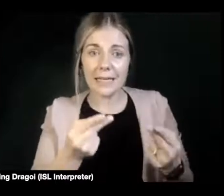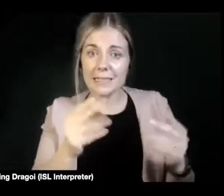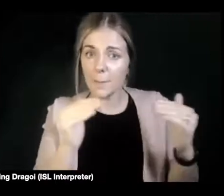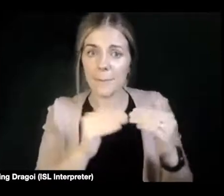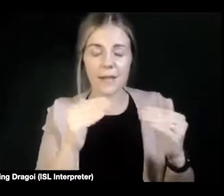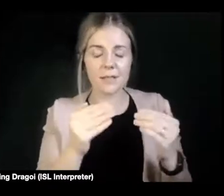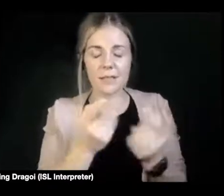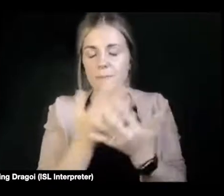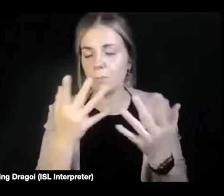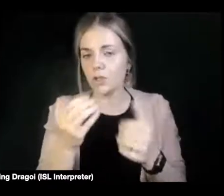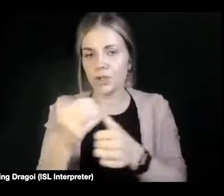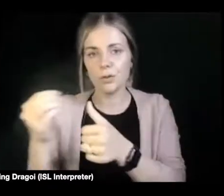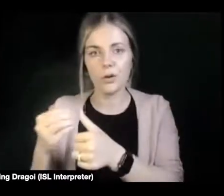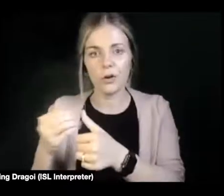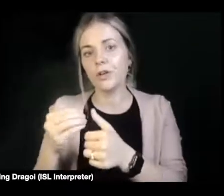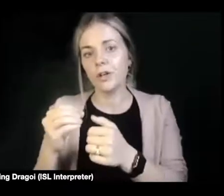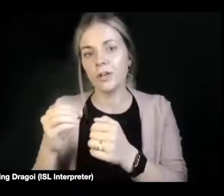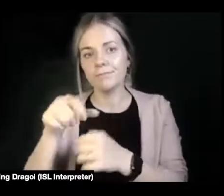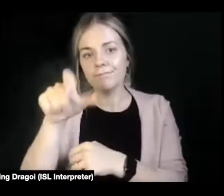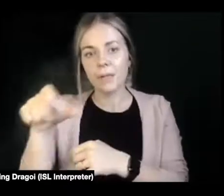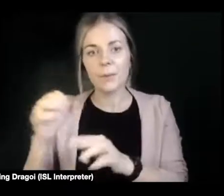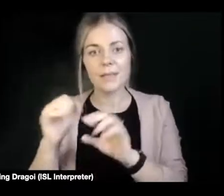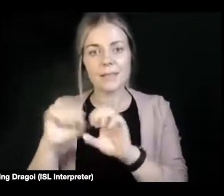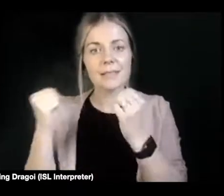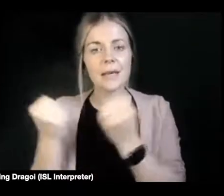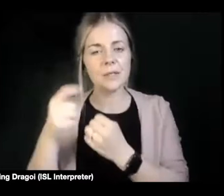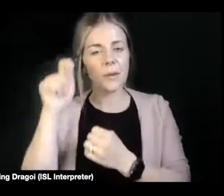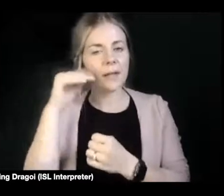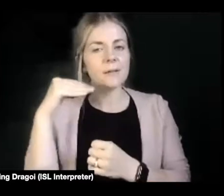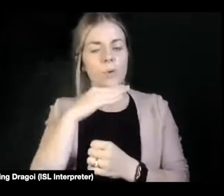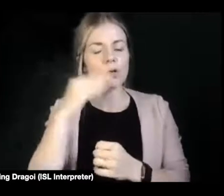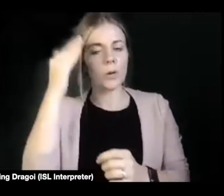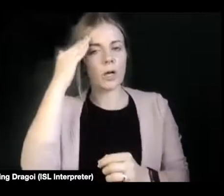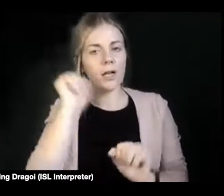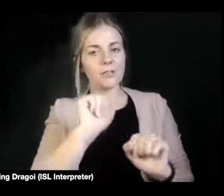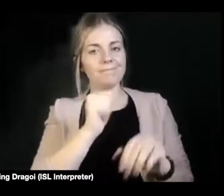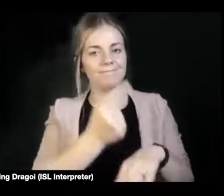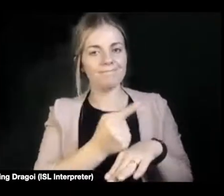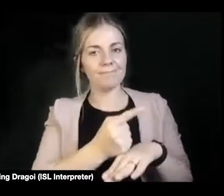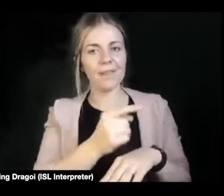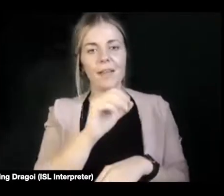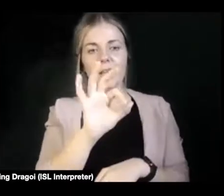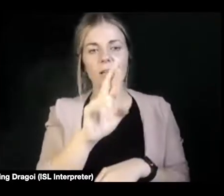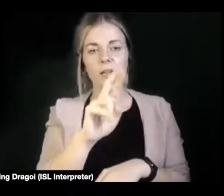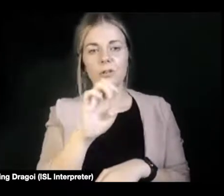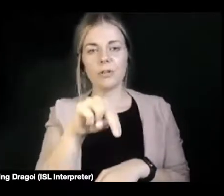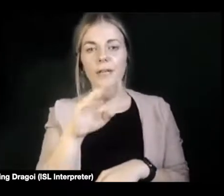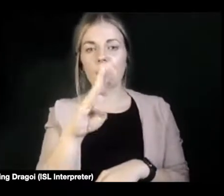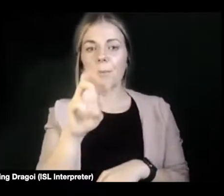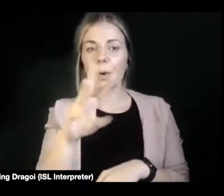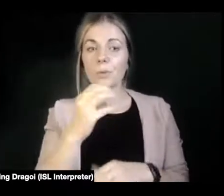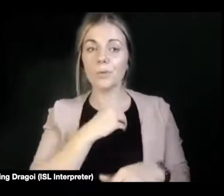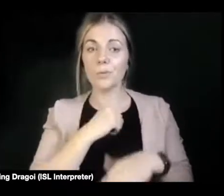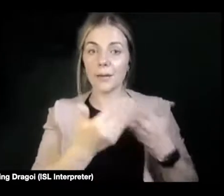everyone else's. So I think it's important to acknowledge their existence here today. In relation to non-disabled persons, I said, one,